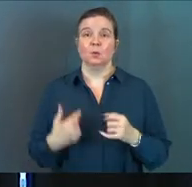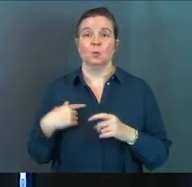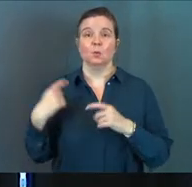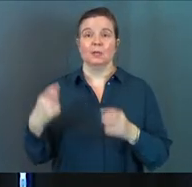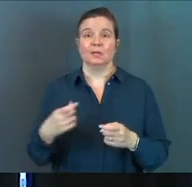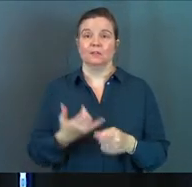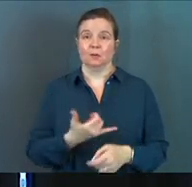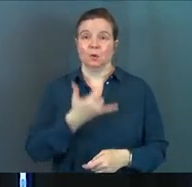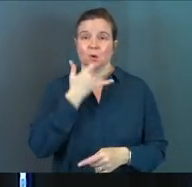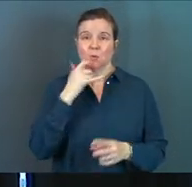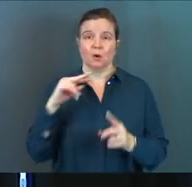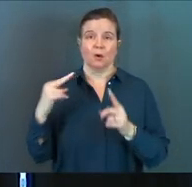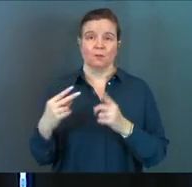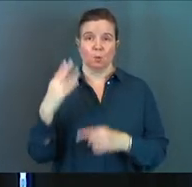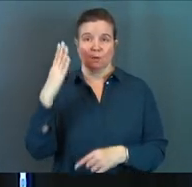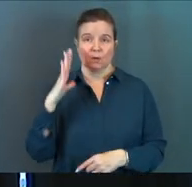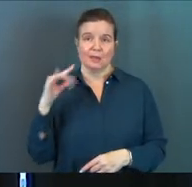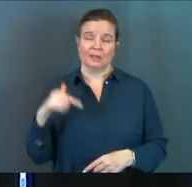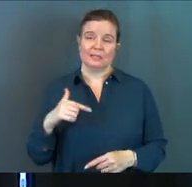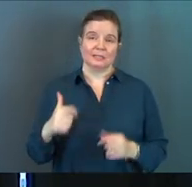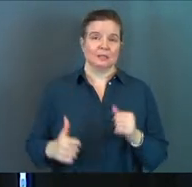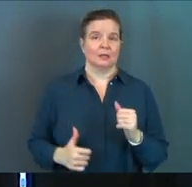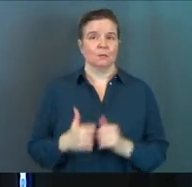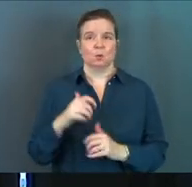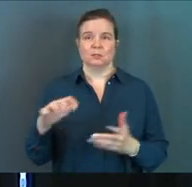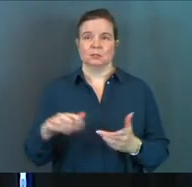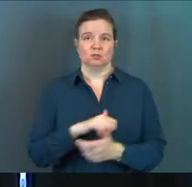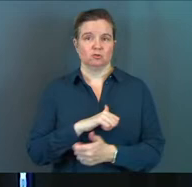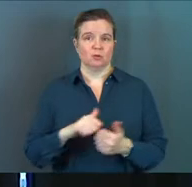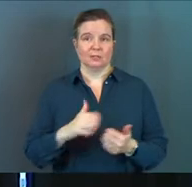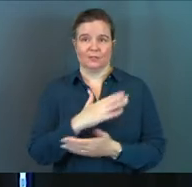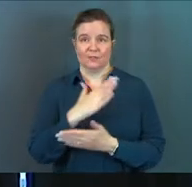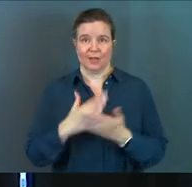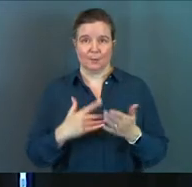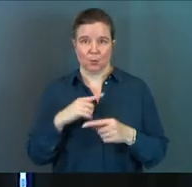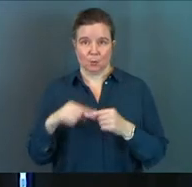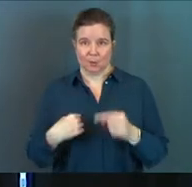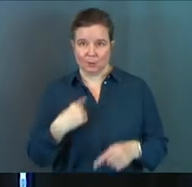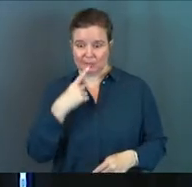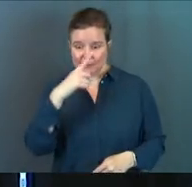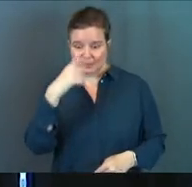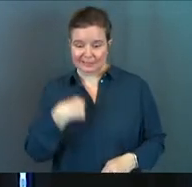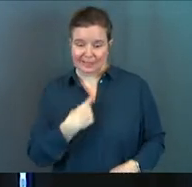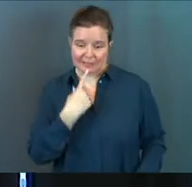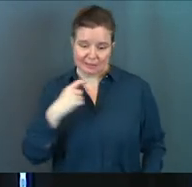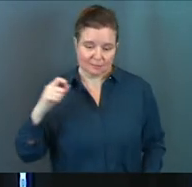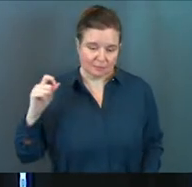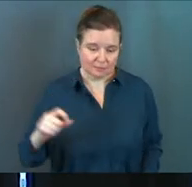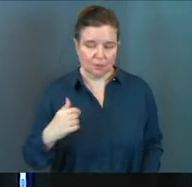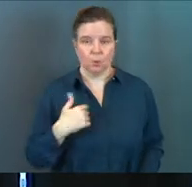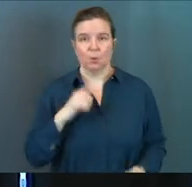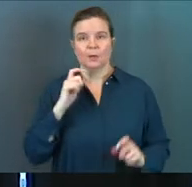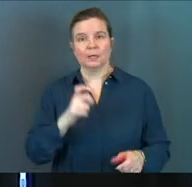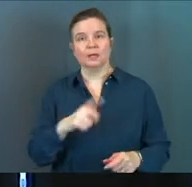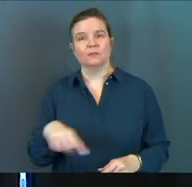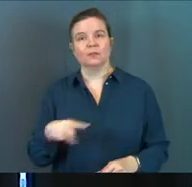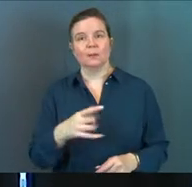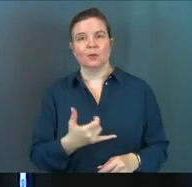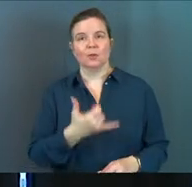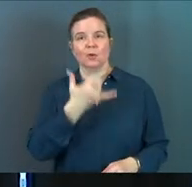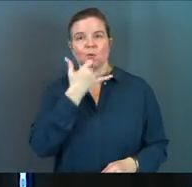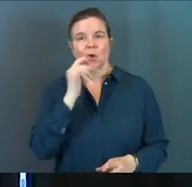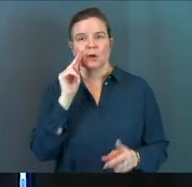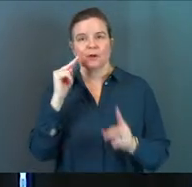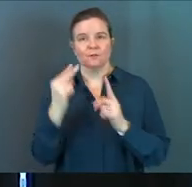we give them a wrong view of God. And this is the most destructive aspect of when we say, because I said so, is we give them the